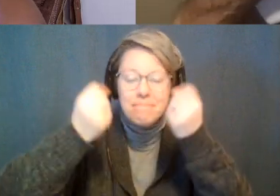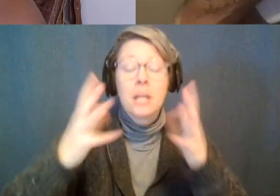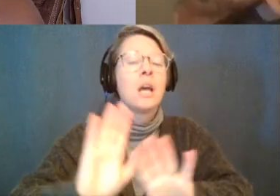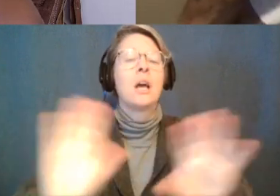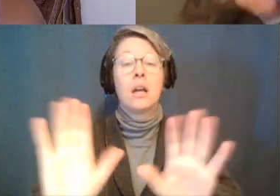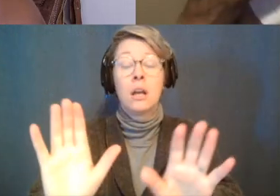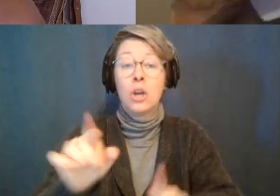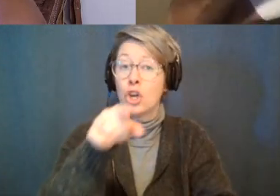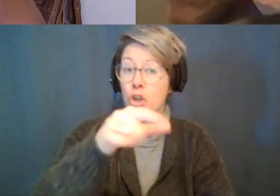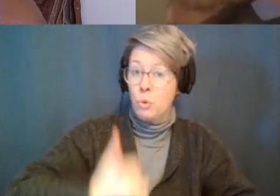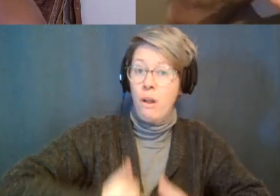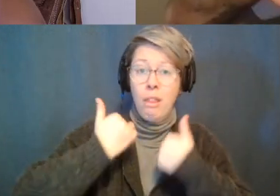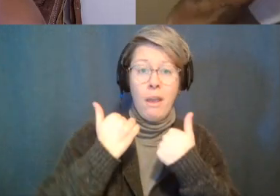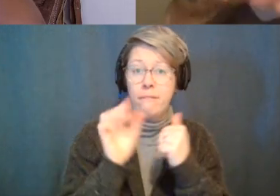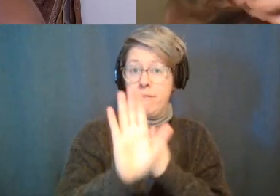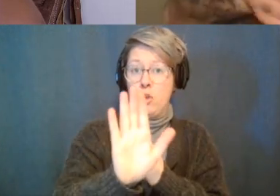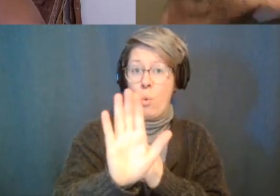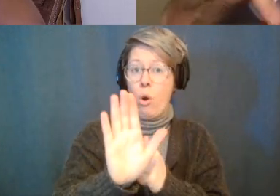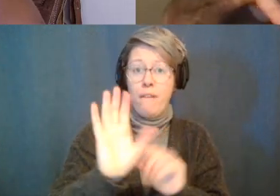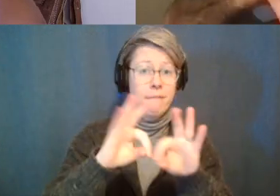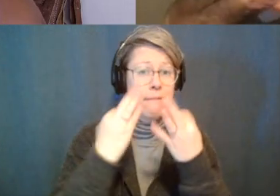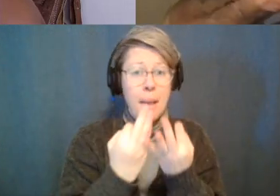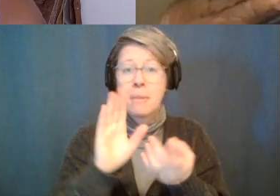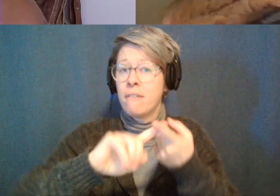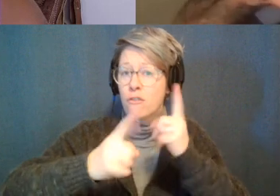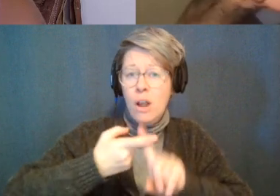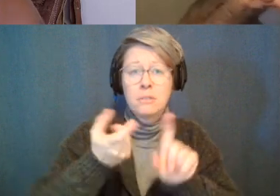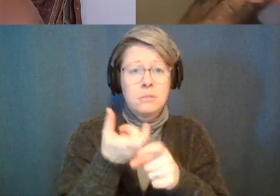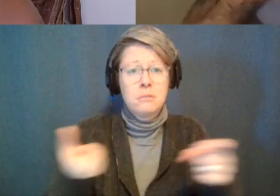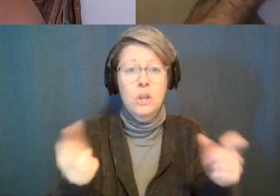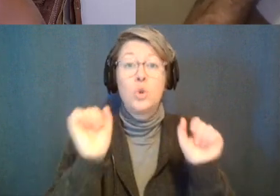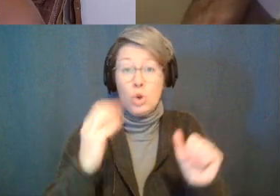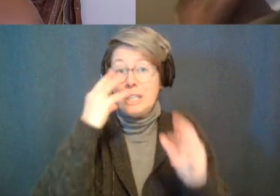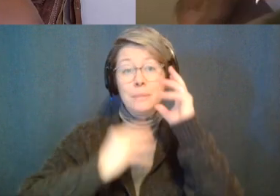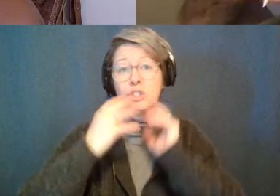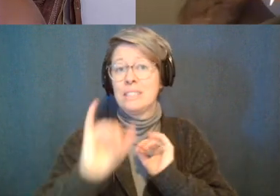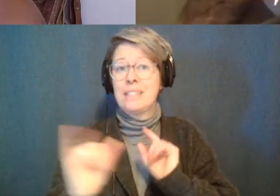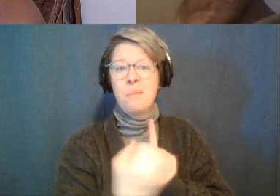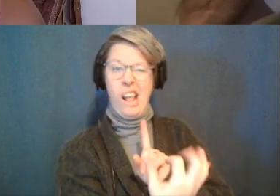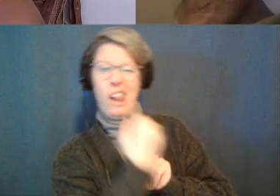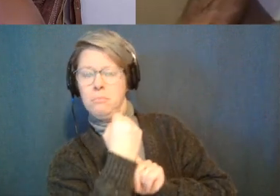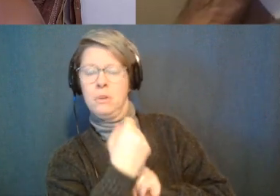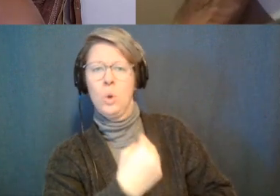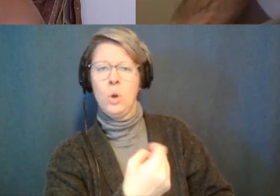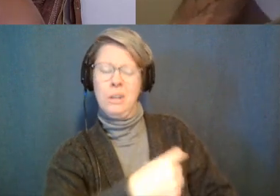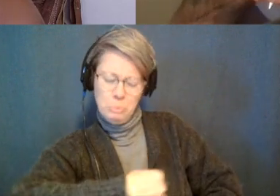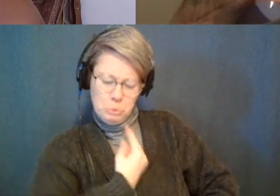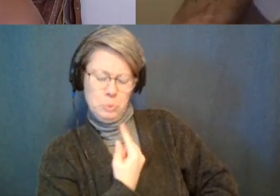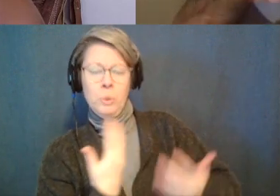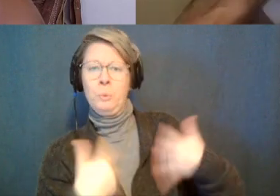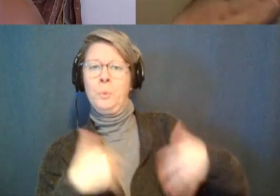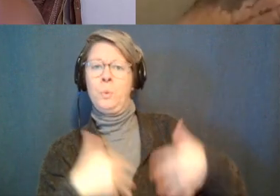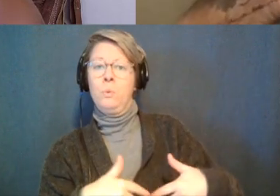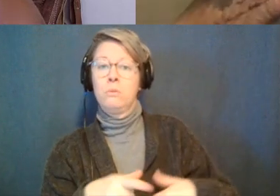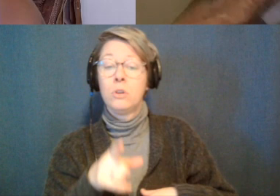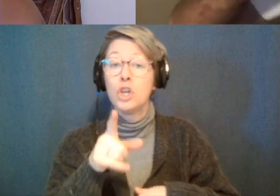micro scale as well this could be happening with your family with friends this could just be in a store where you do something and you do something